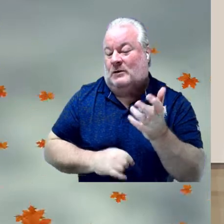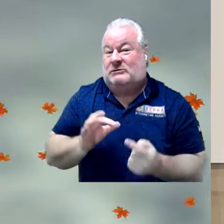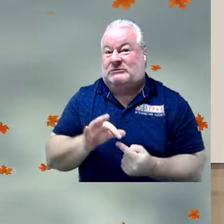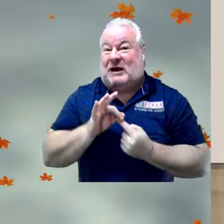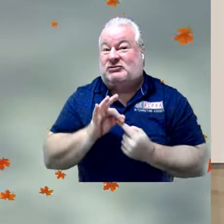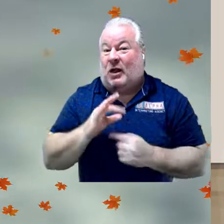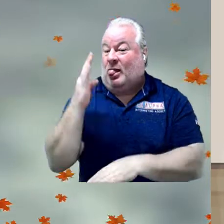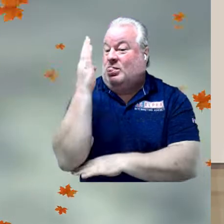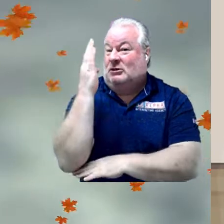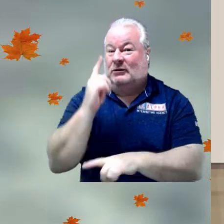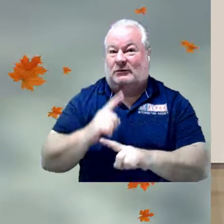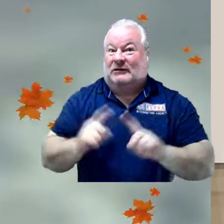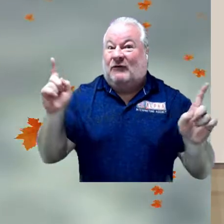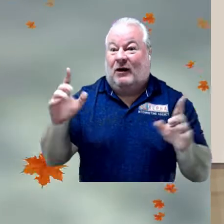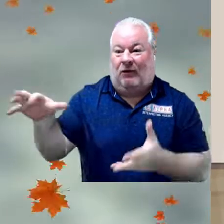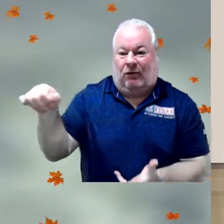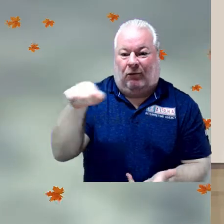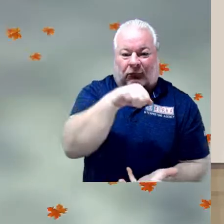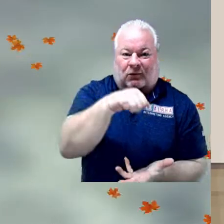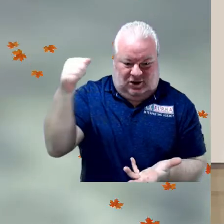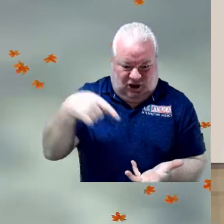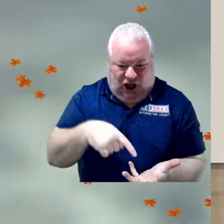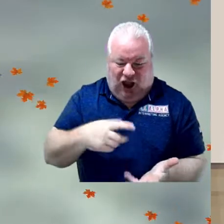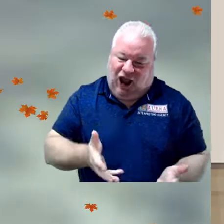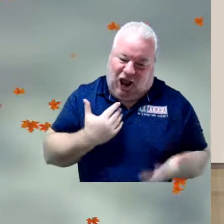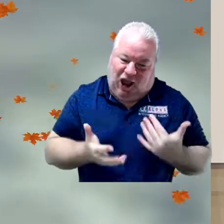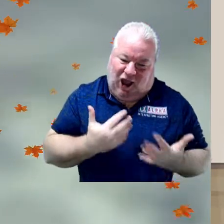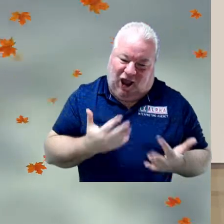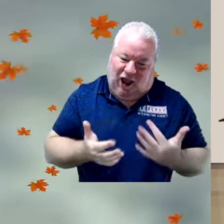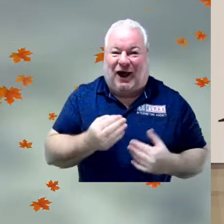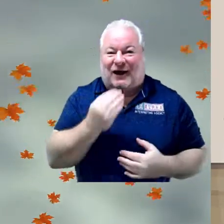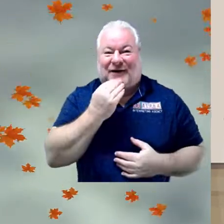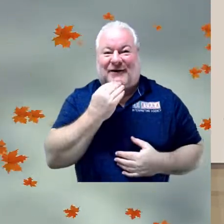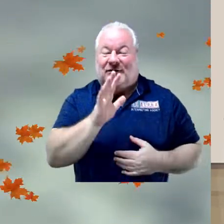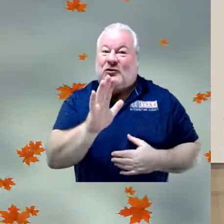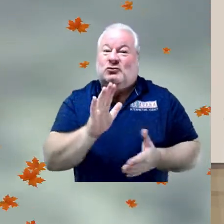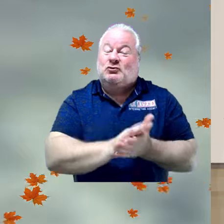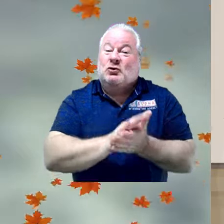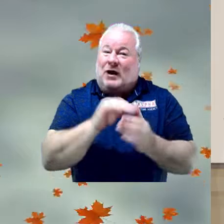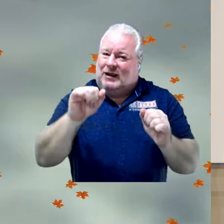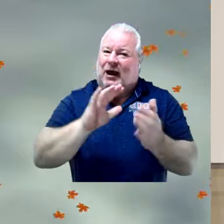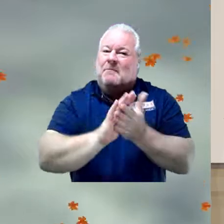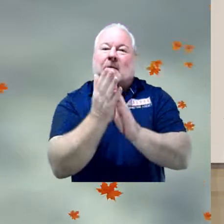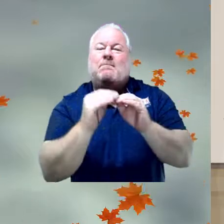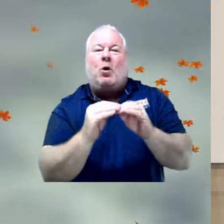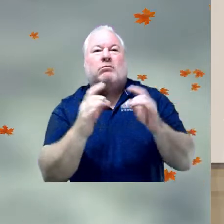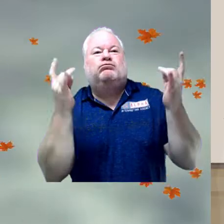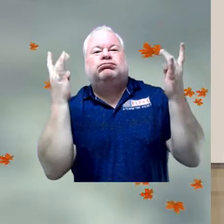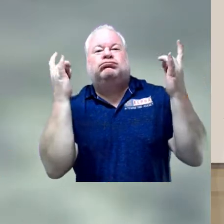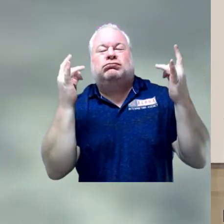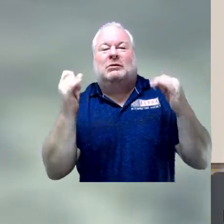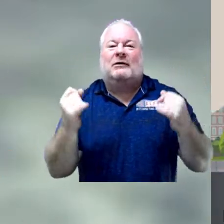own very special lunch? Let me show you how you can have things like that and more, all while making your school a great place to be.